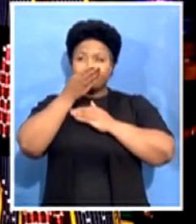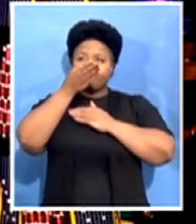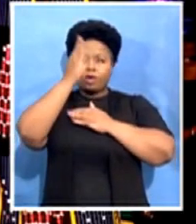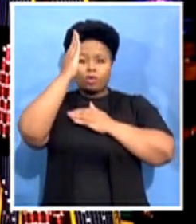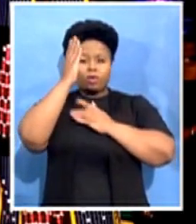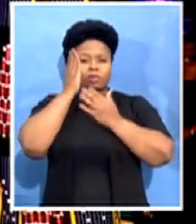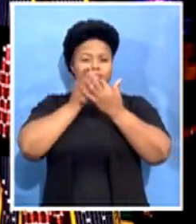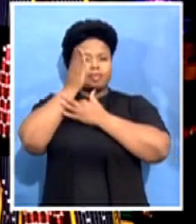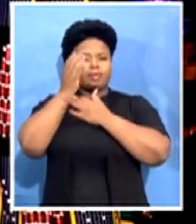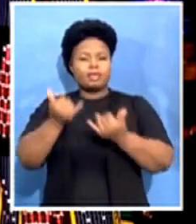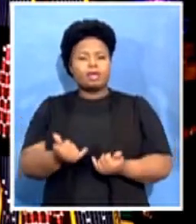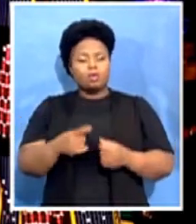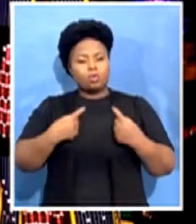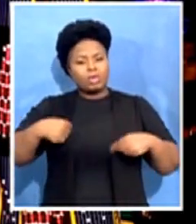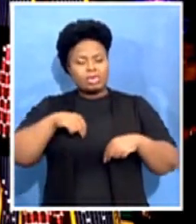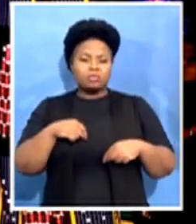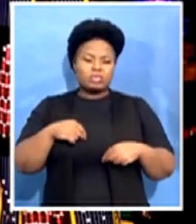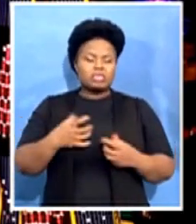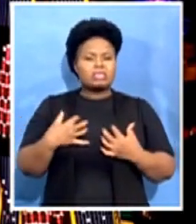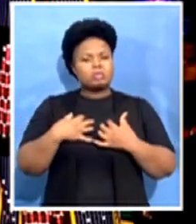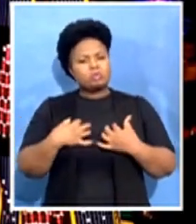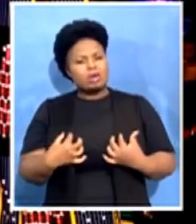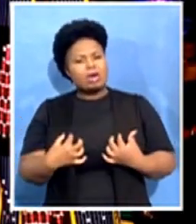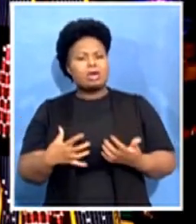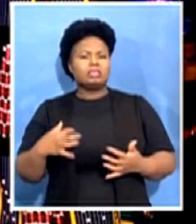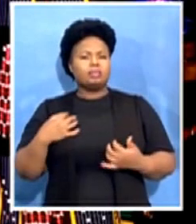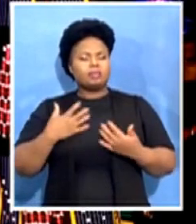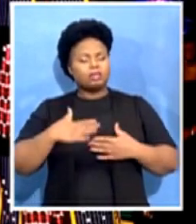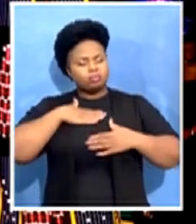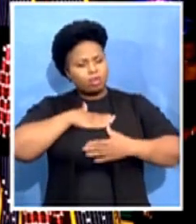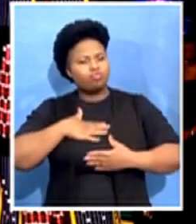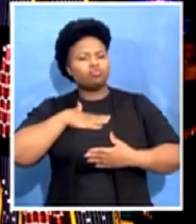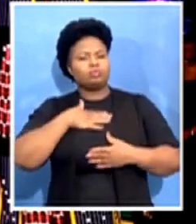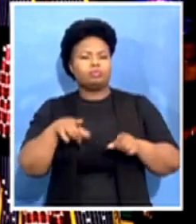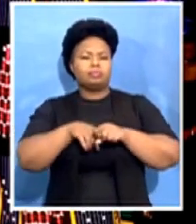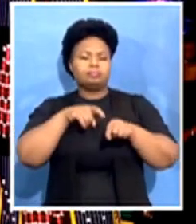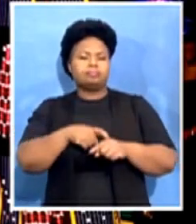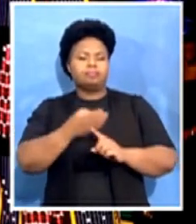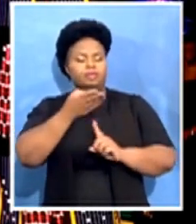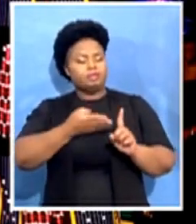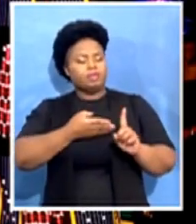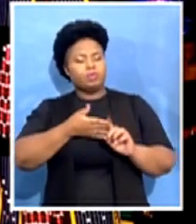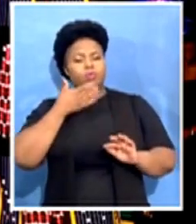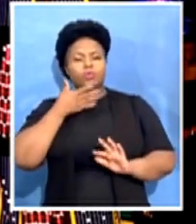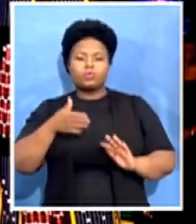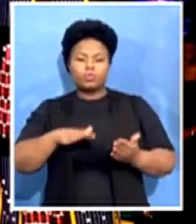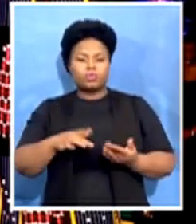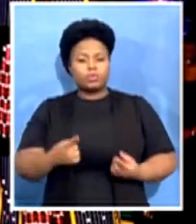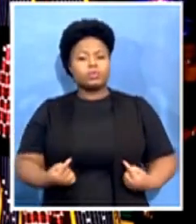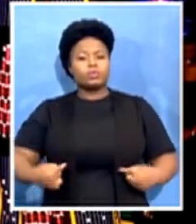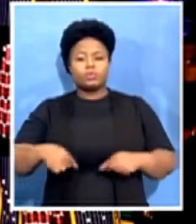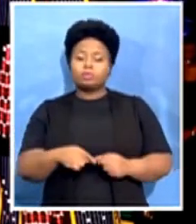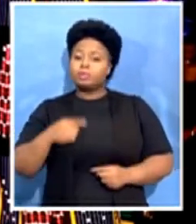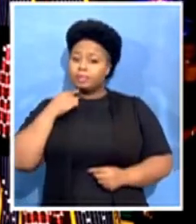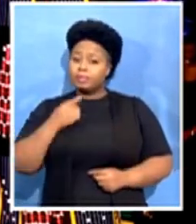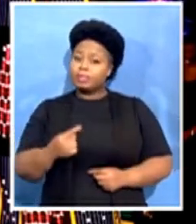anguish for such a loss for all of us to say, a great